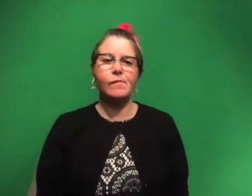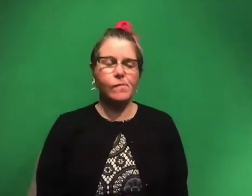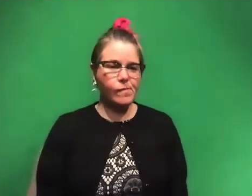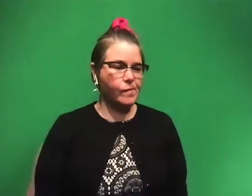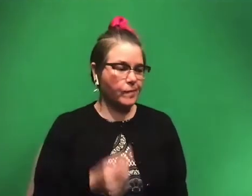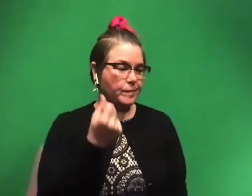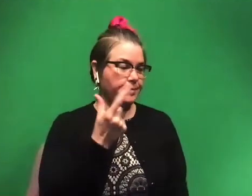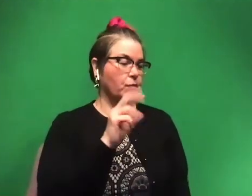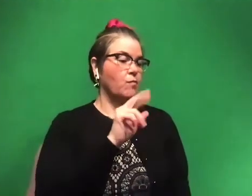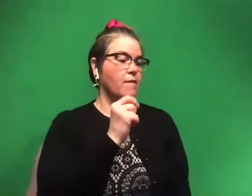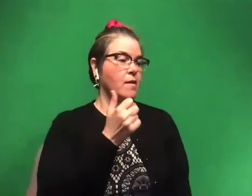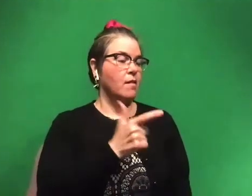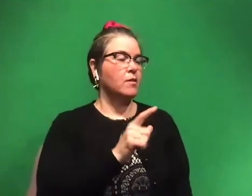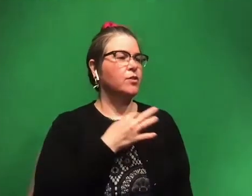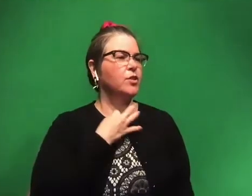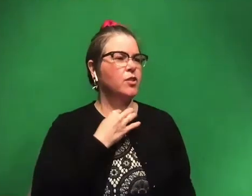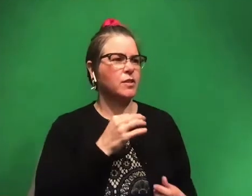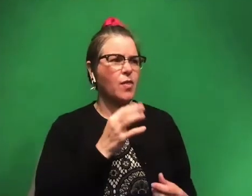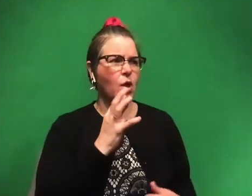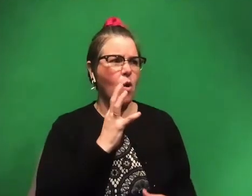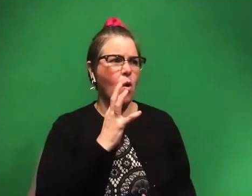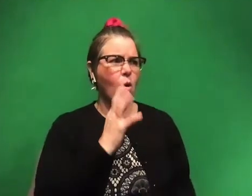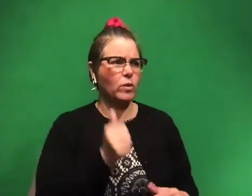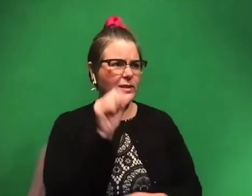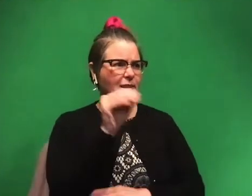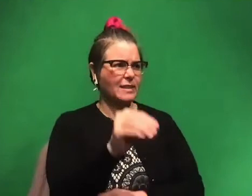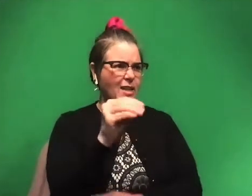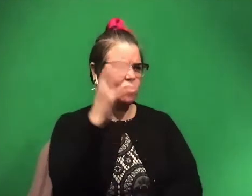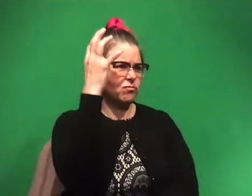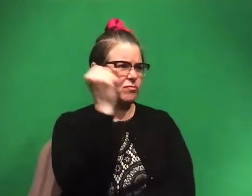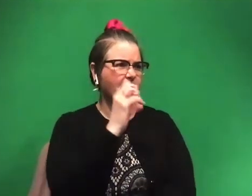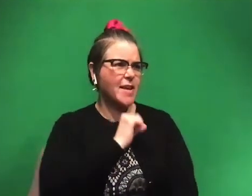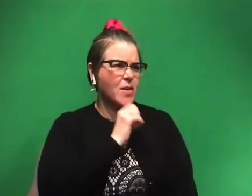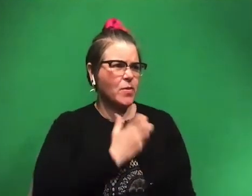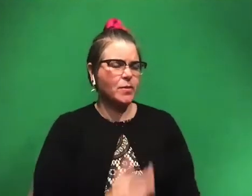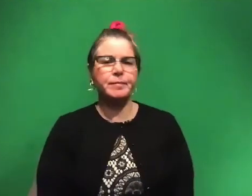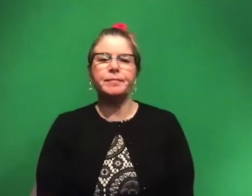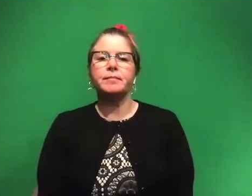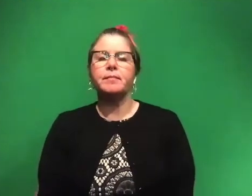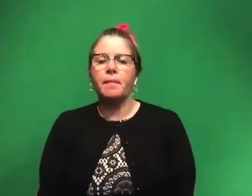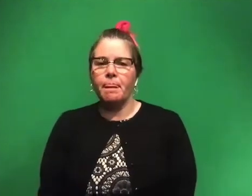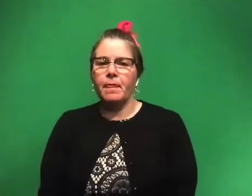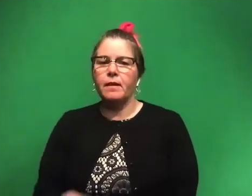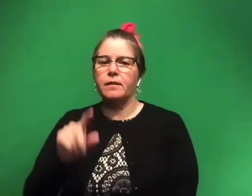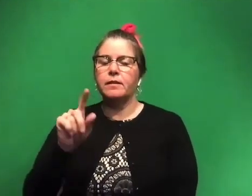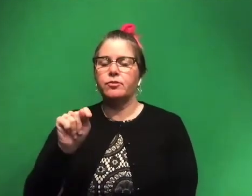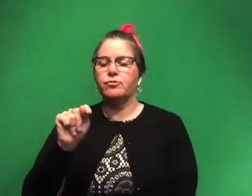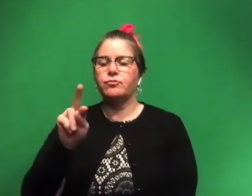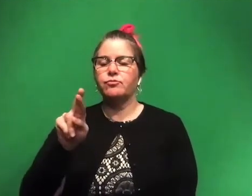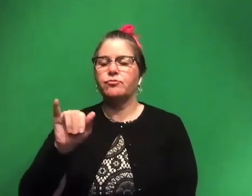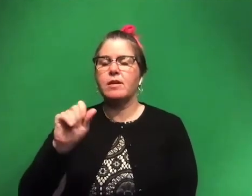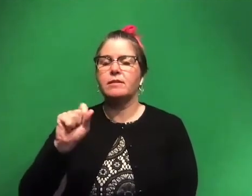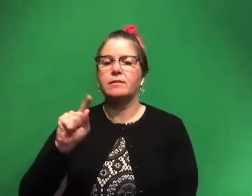Raphael would like to know how old is the oldest dinosaur? Oh, the oldest dinosaur. So the Triassic period is